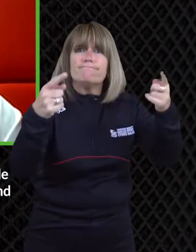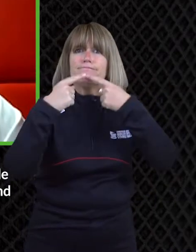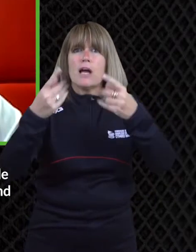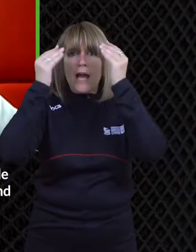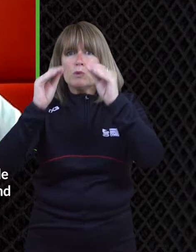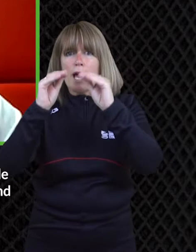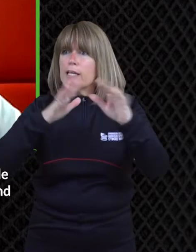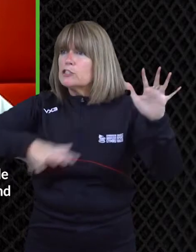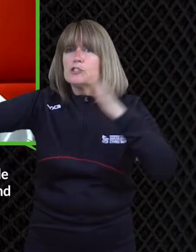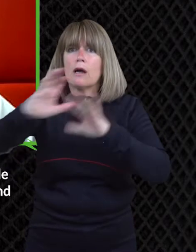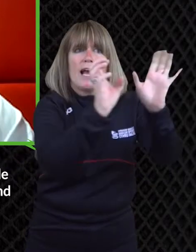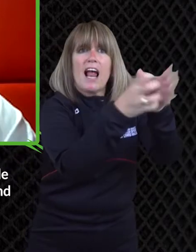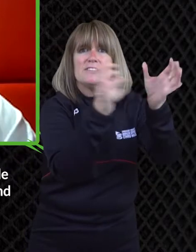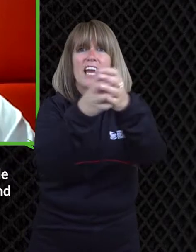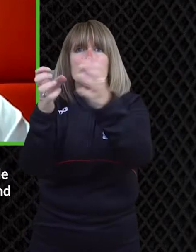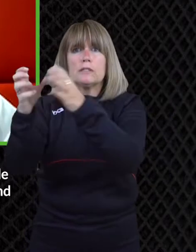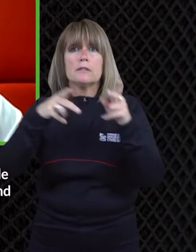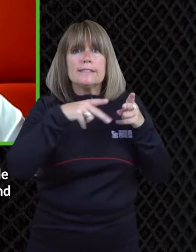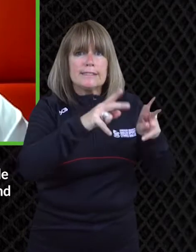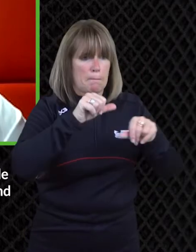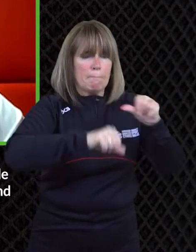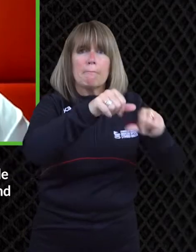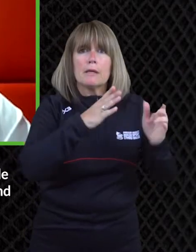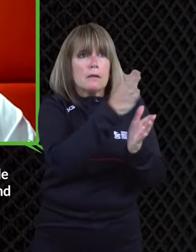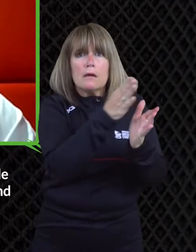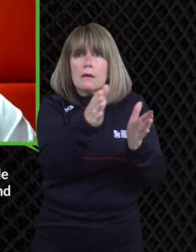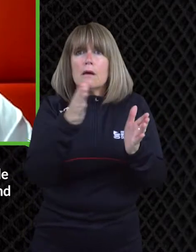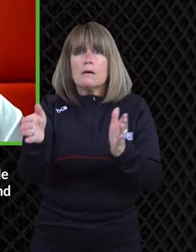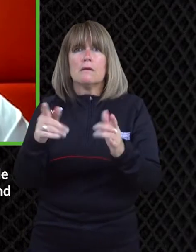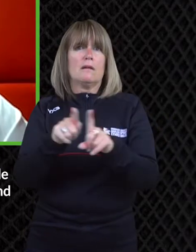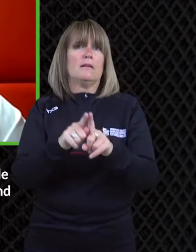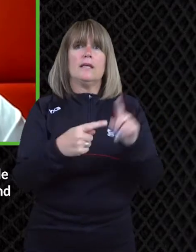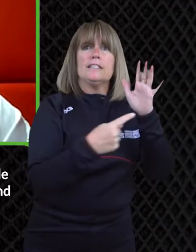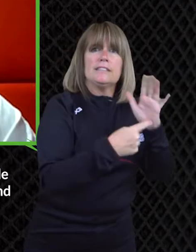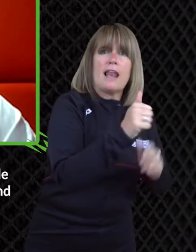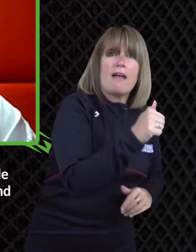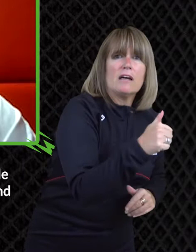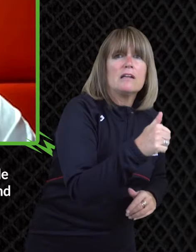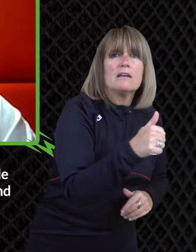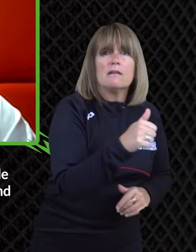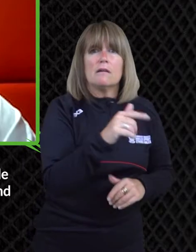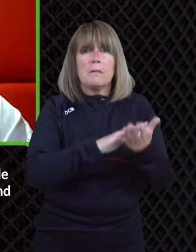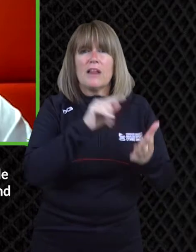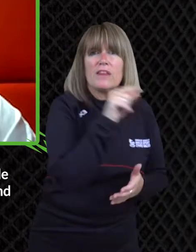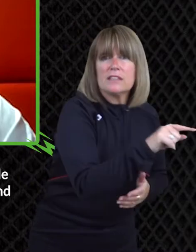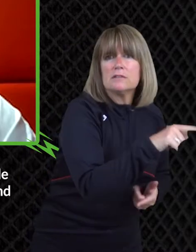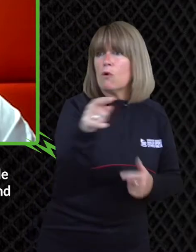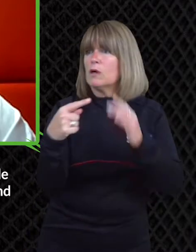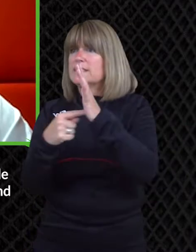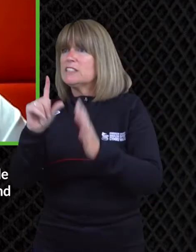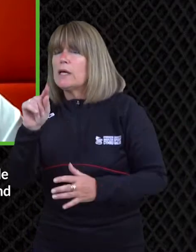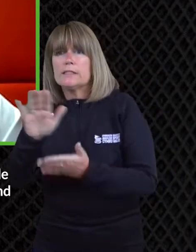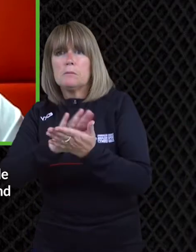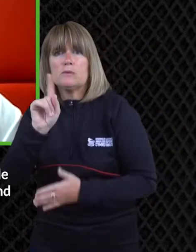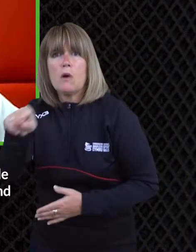accessible to everyone to understand is this something we need to kind of highlight and educate around the different classification system